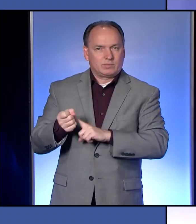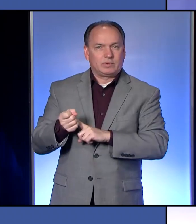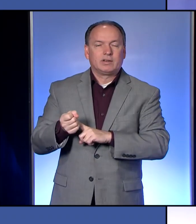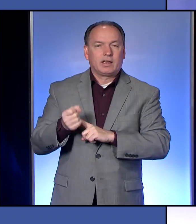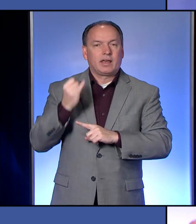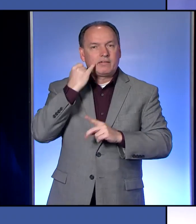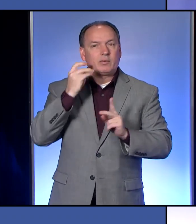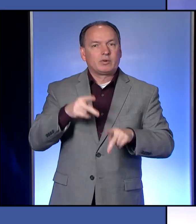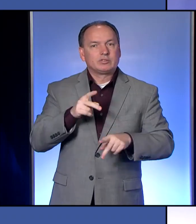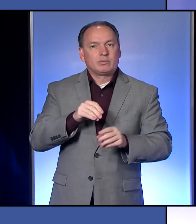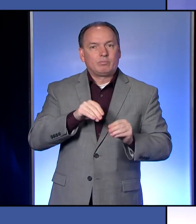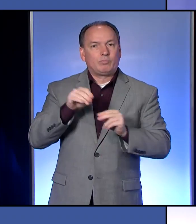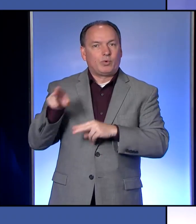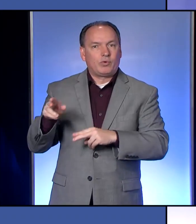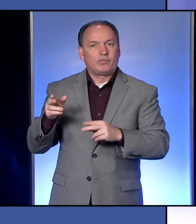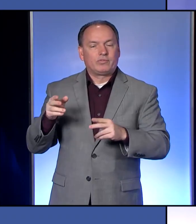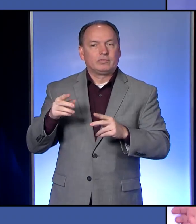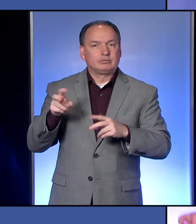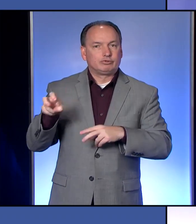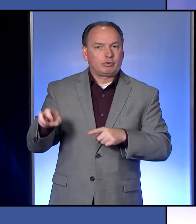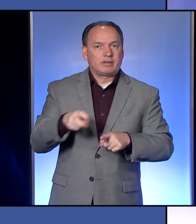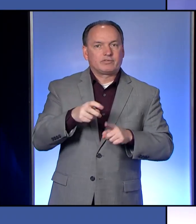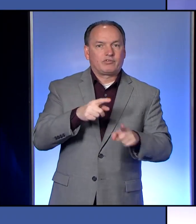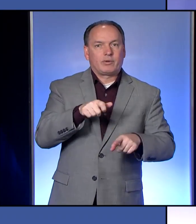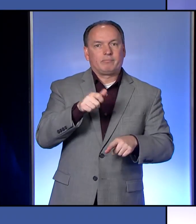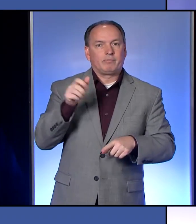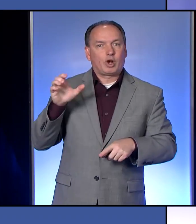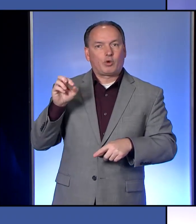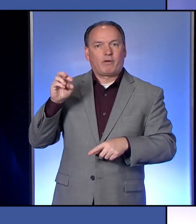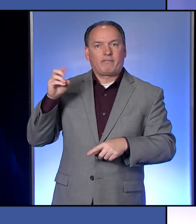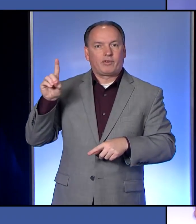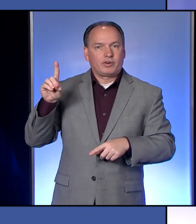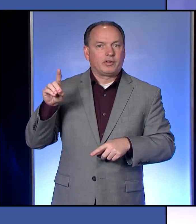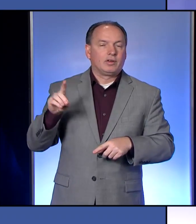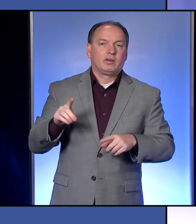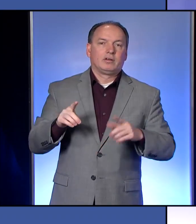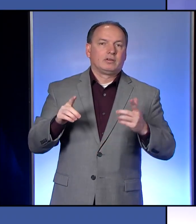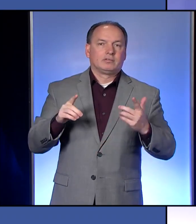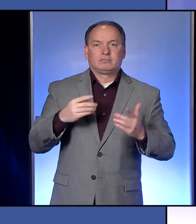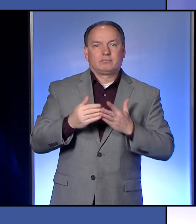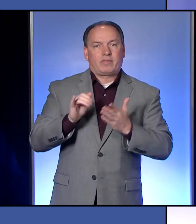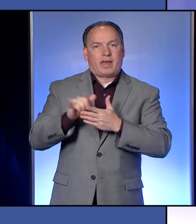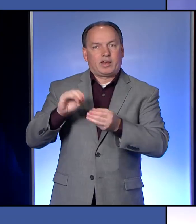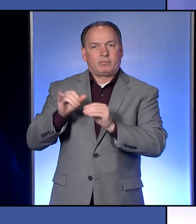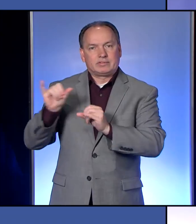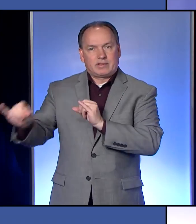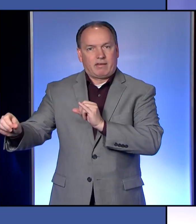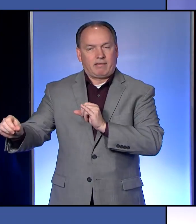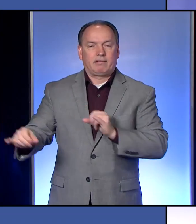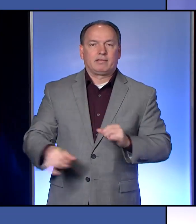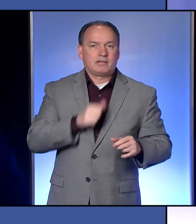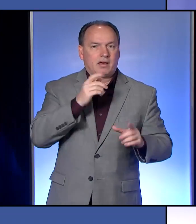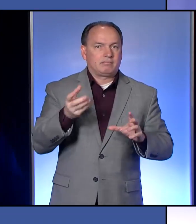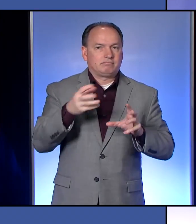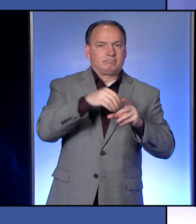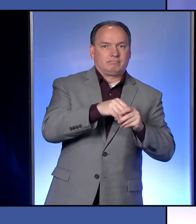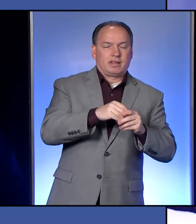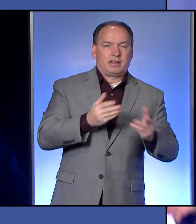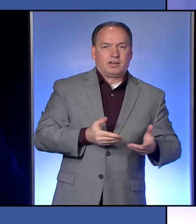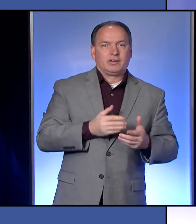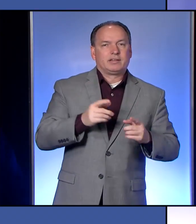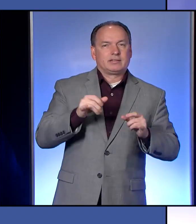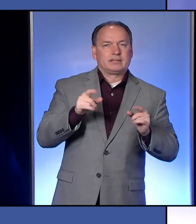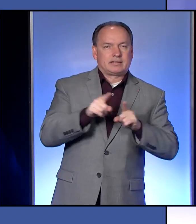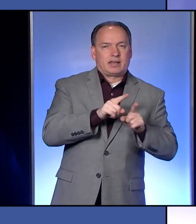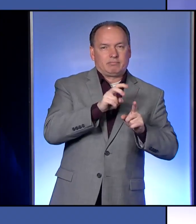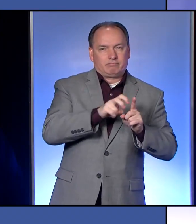was moved here from, let's just say, Crawford County, that that number would stay in Crawford County, not come to Erie County. And the same if they came from